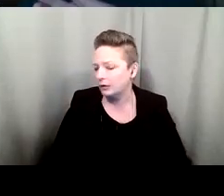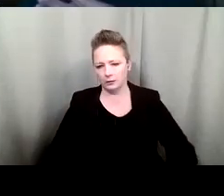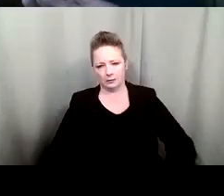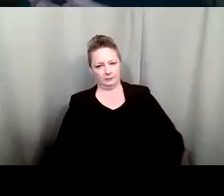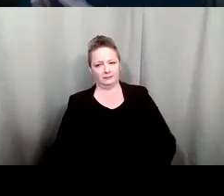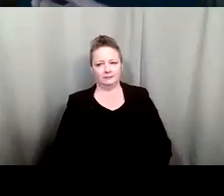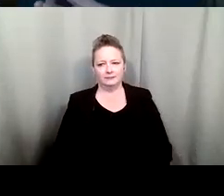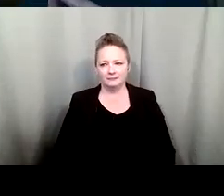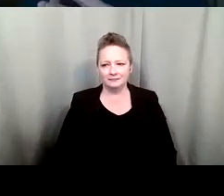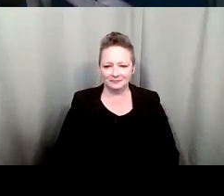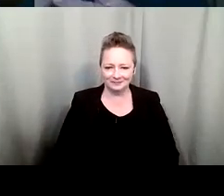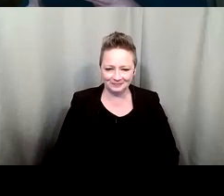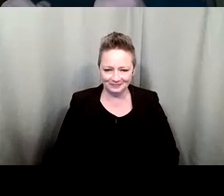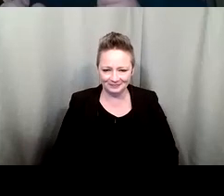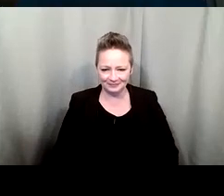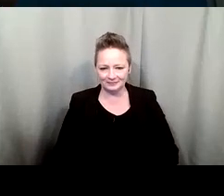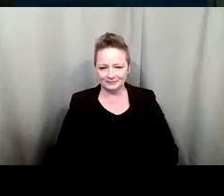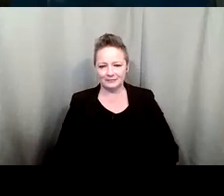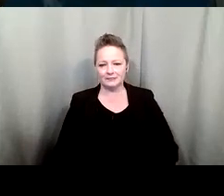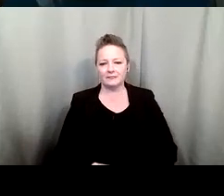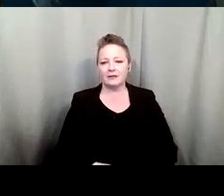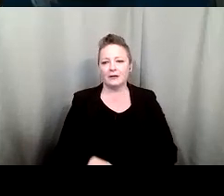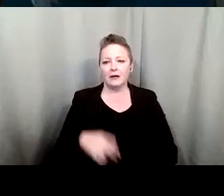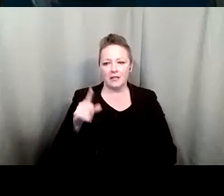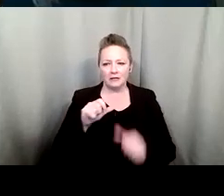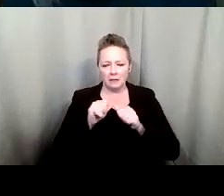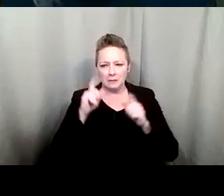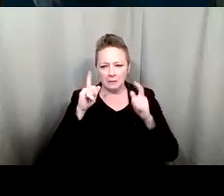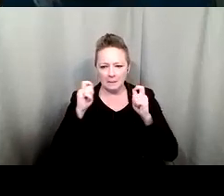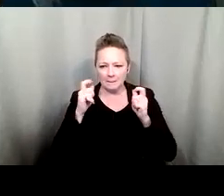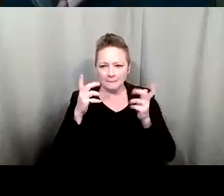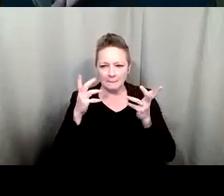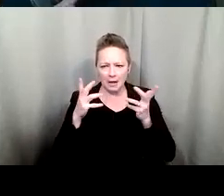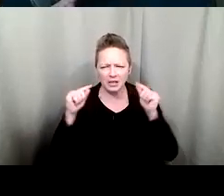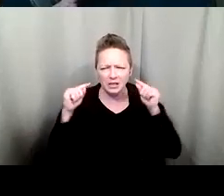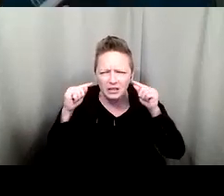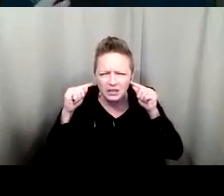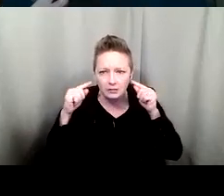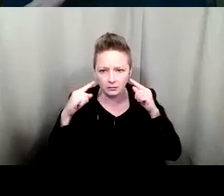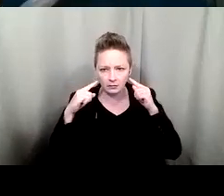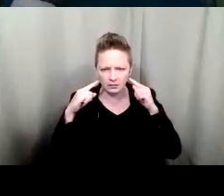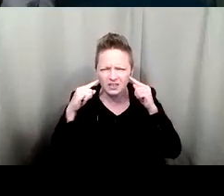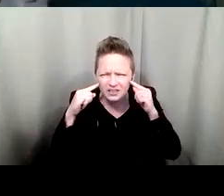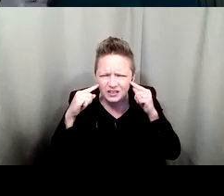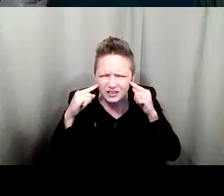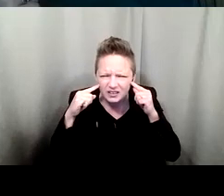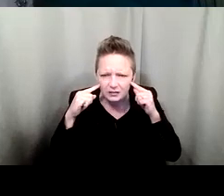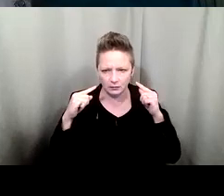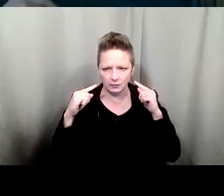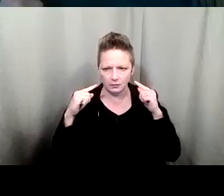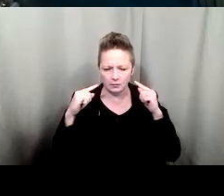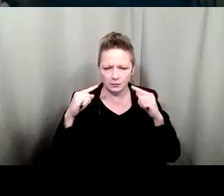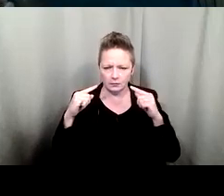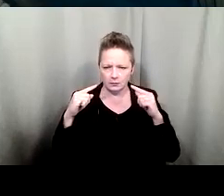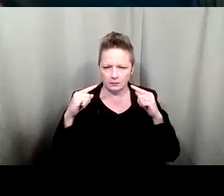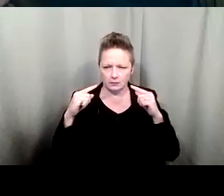they may have a possible expression let me go when you're talking you might think what